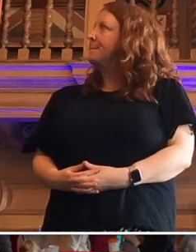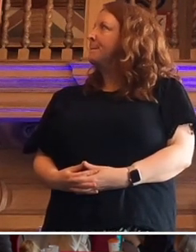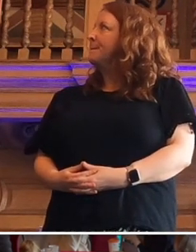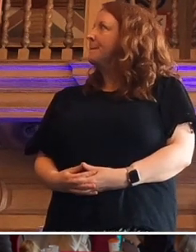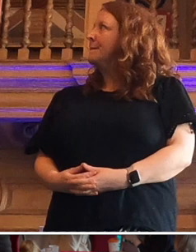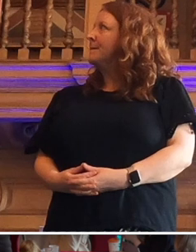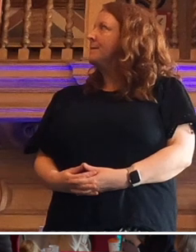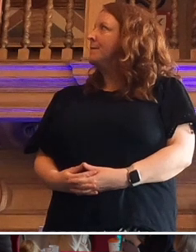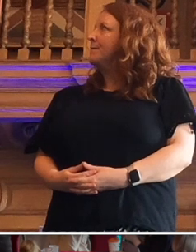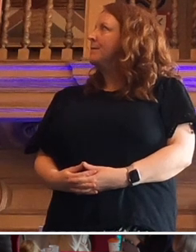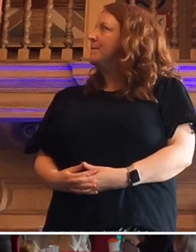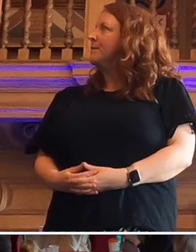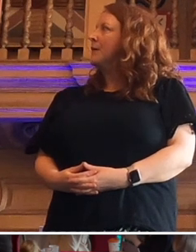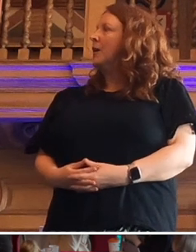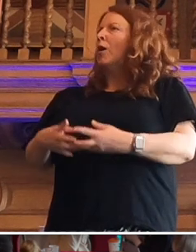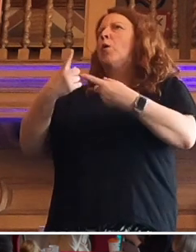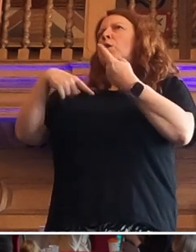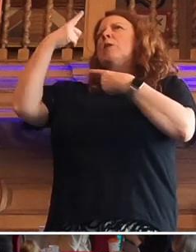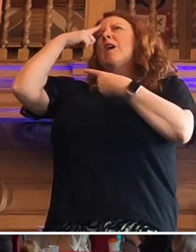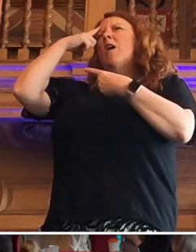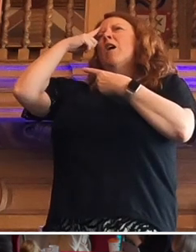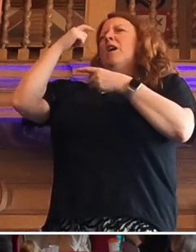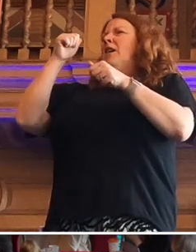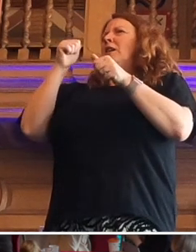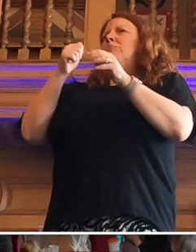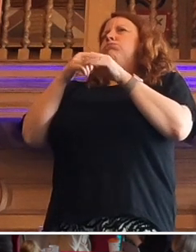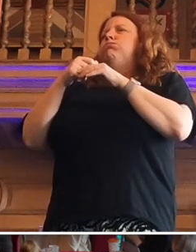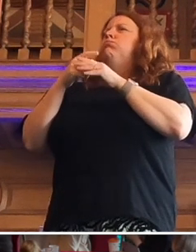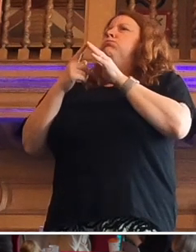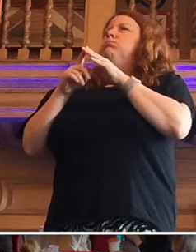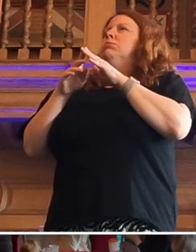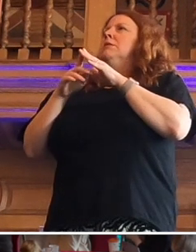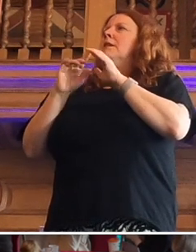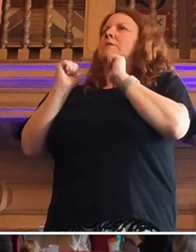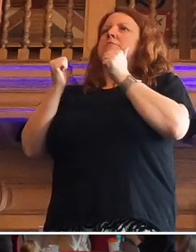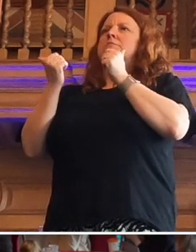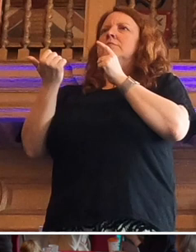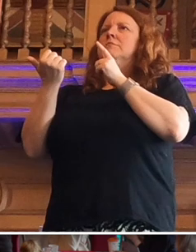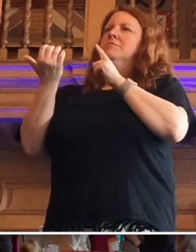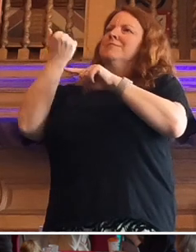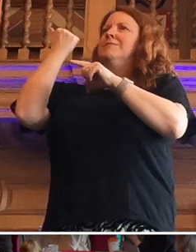We used to think that work was the way out of poverty. It was the way out of poverty.